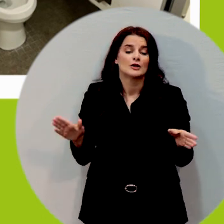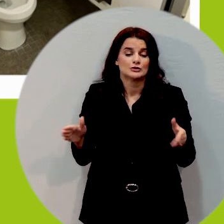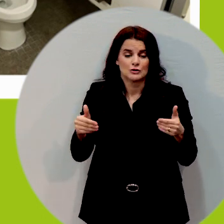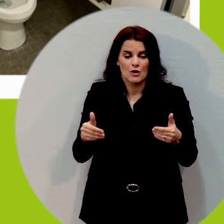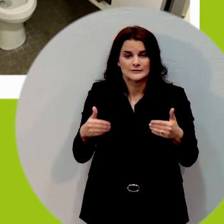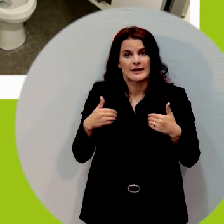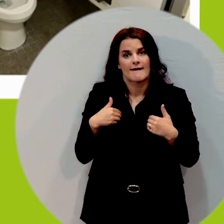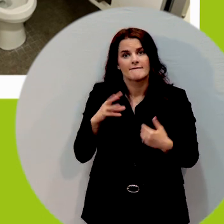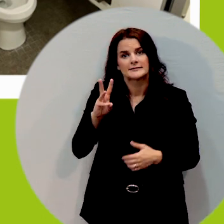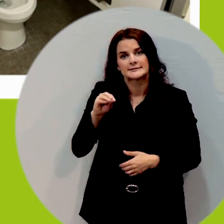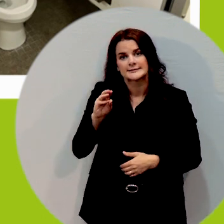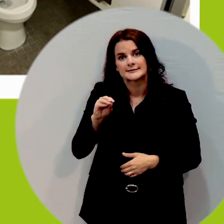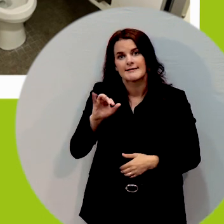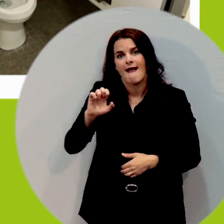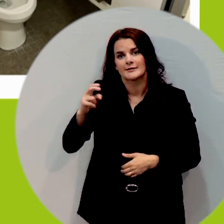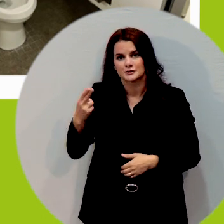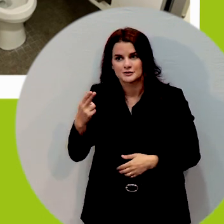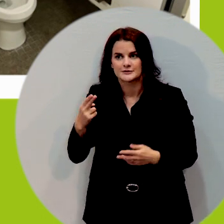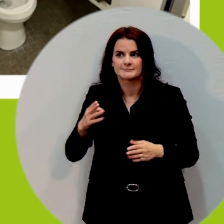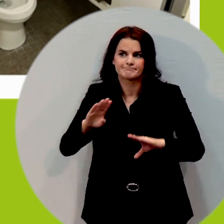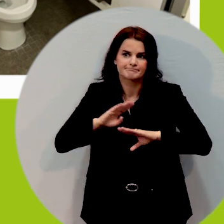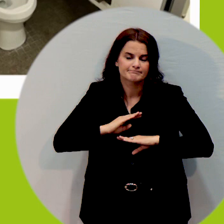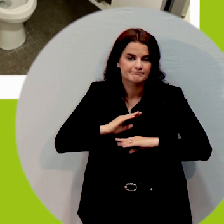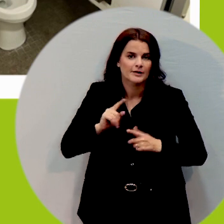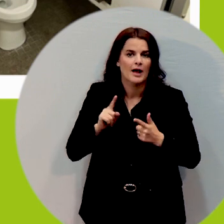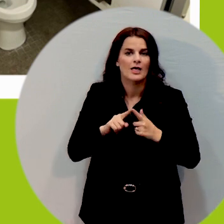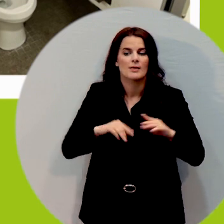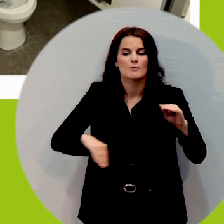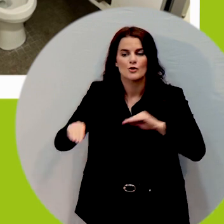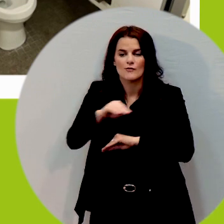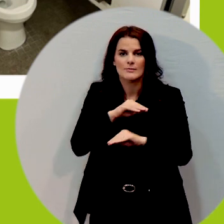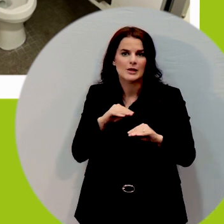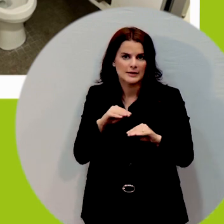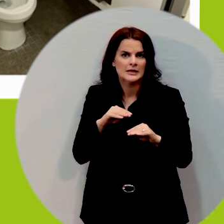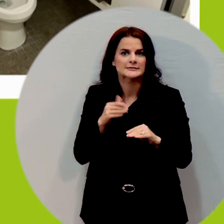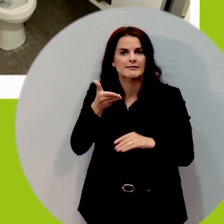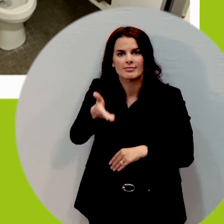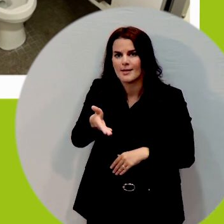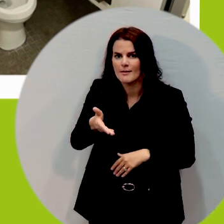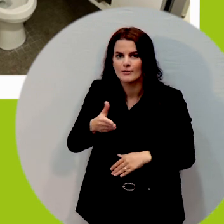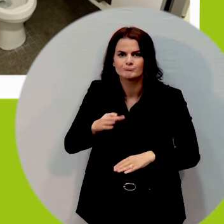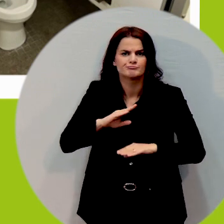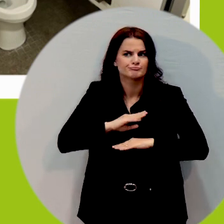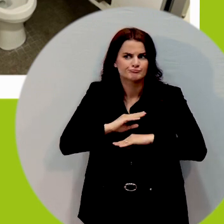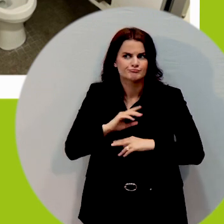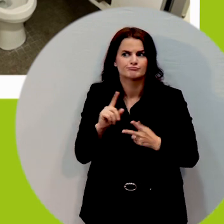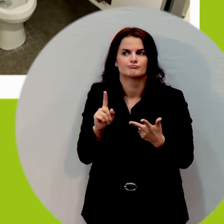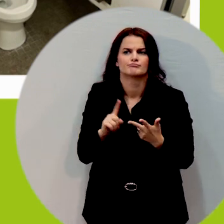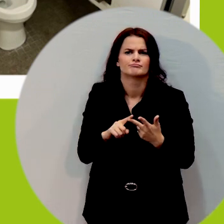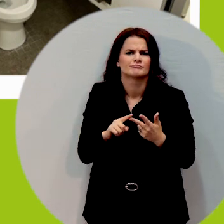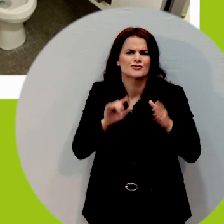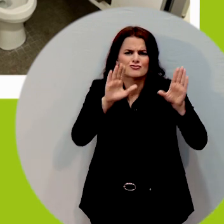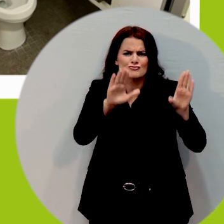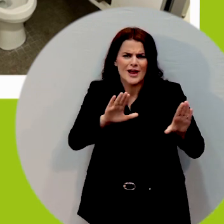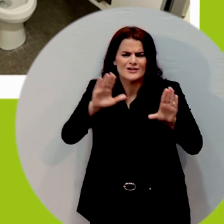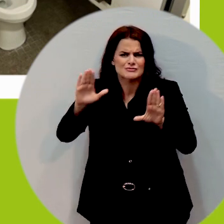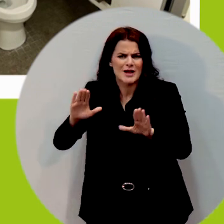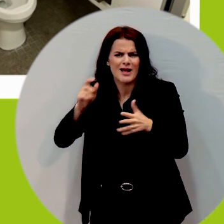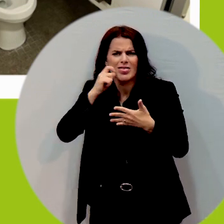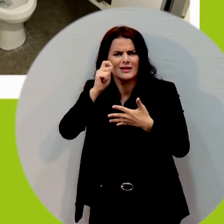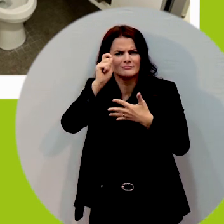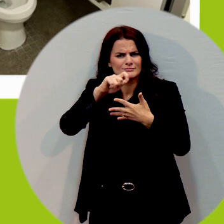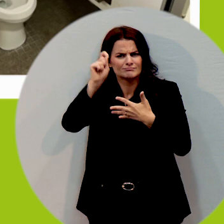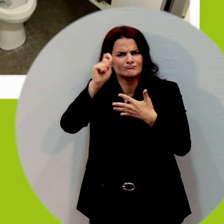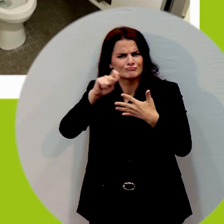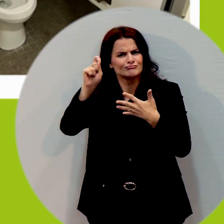everything was great however with this project that we look